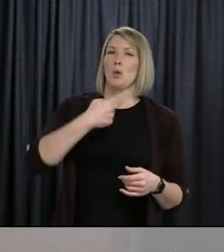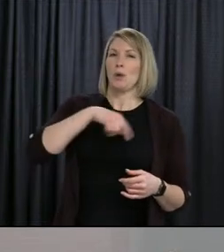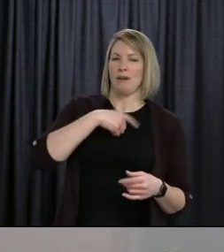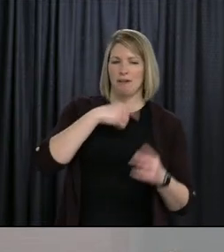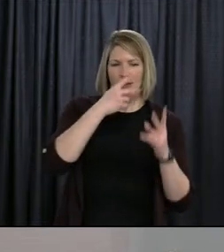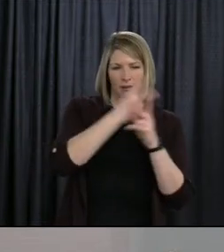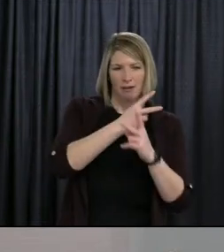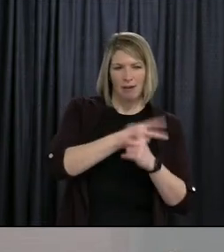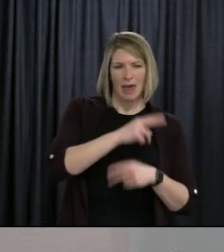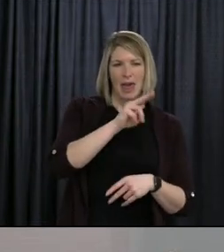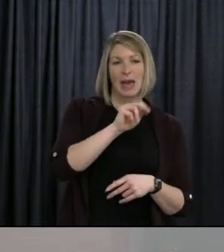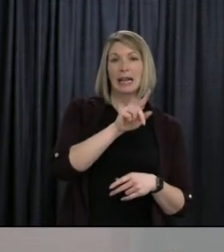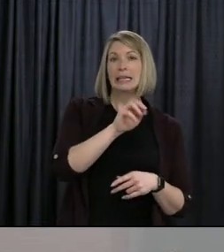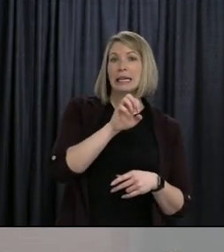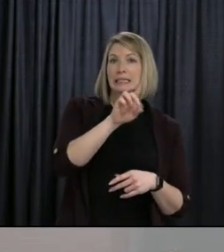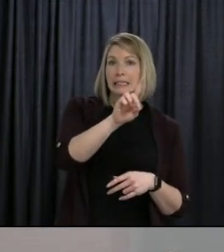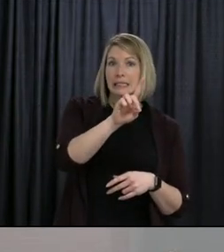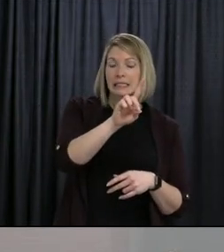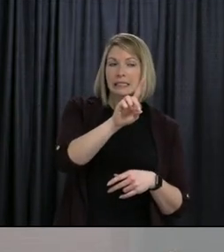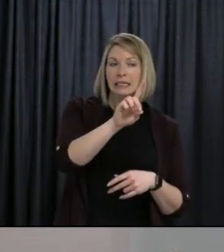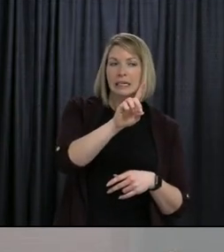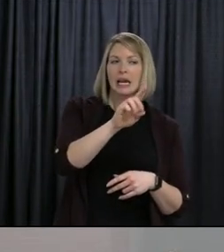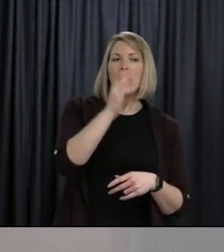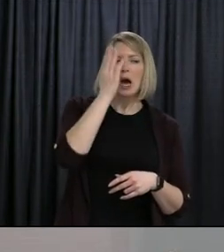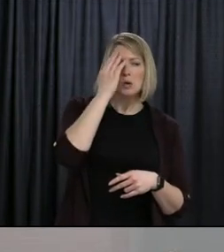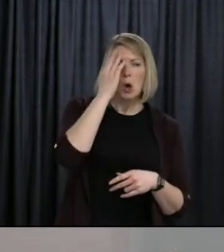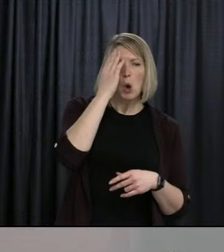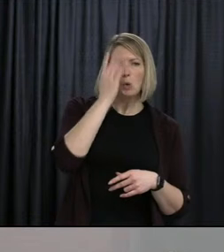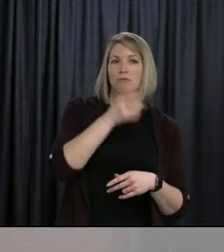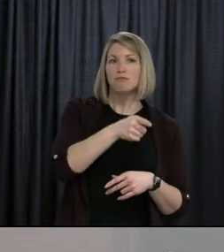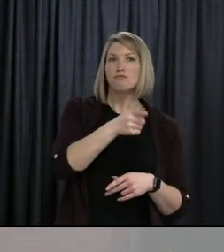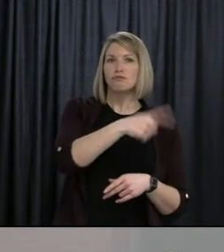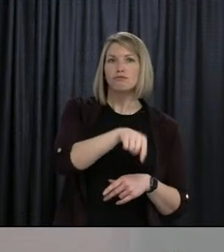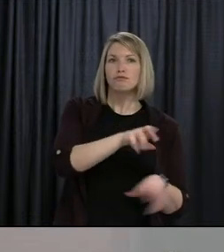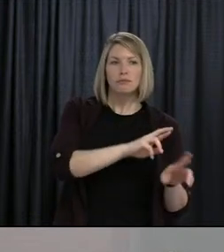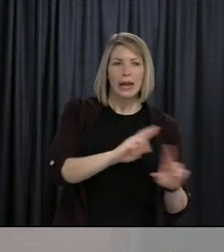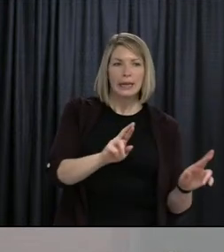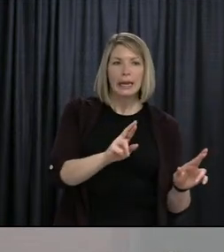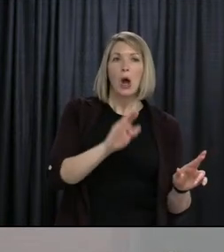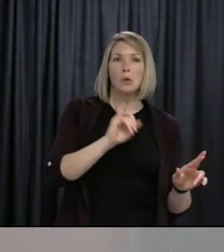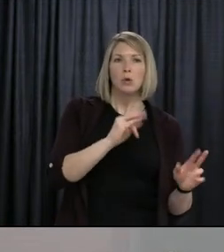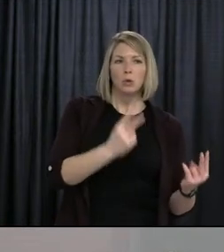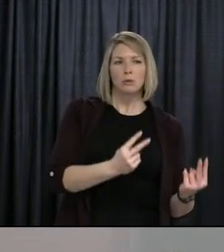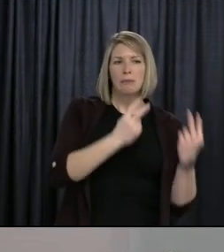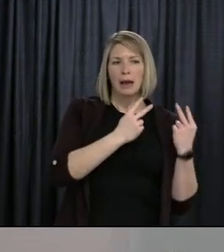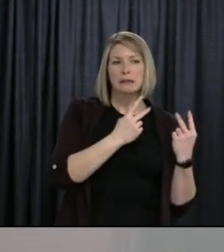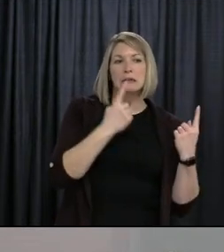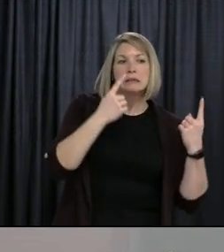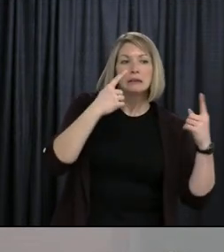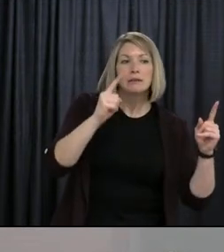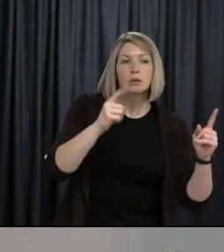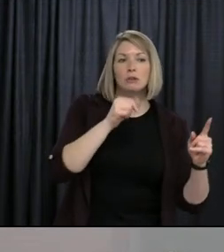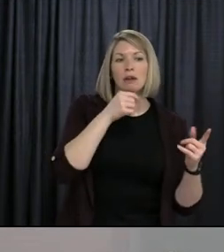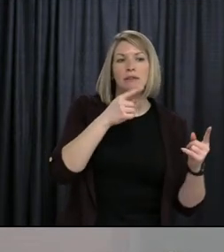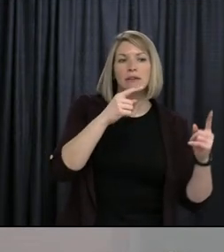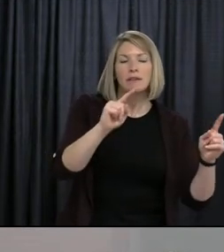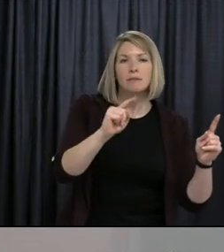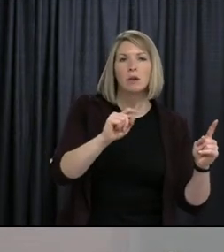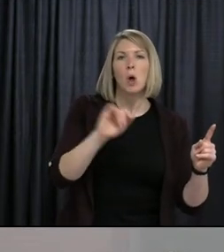might regroup after to, you know, assess what worked, what didn't work, what did they be tweaked, et cetera, et cetera?